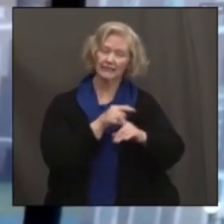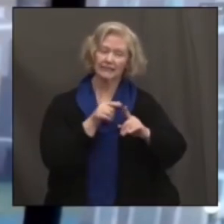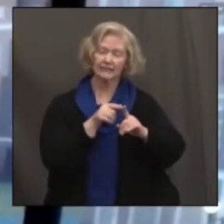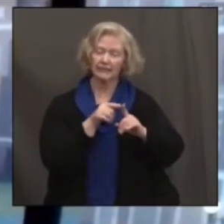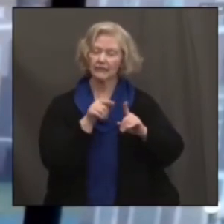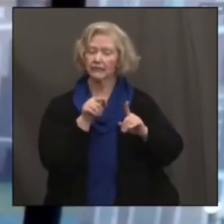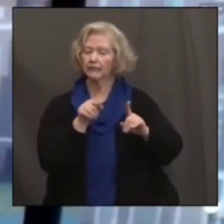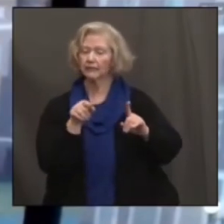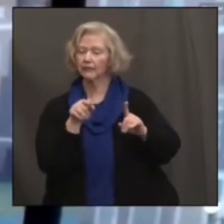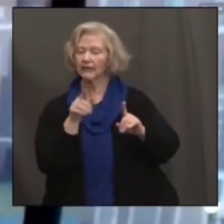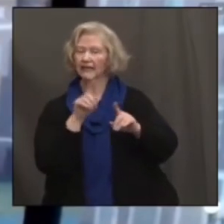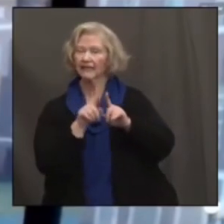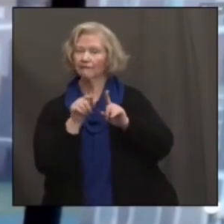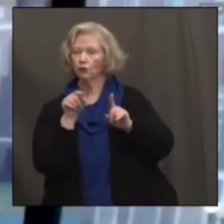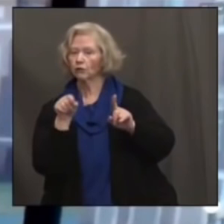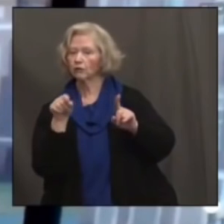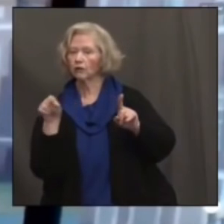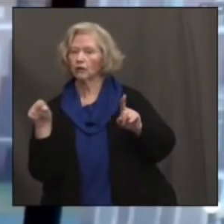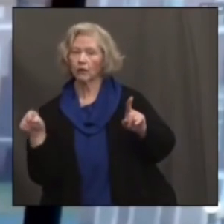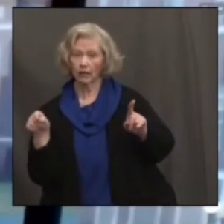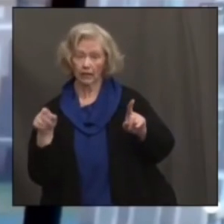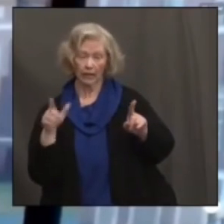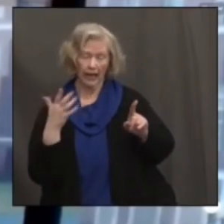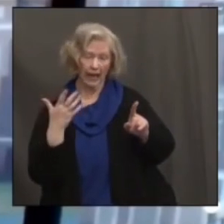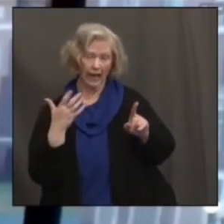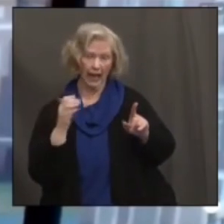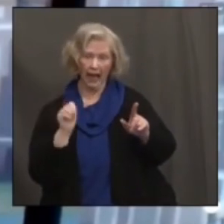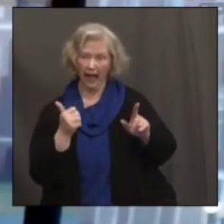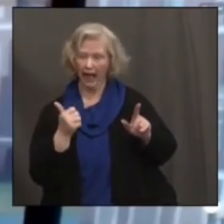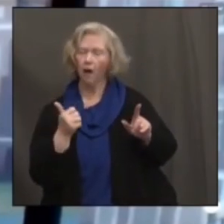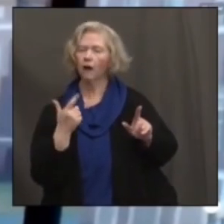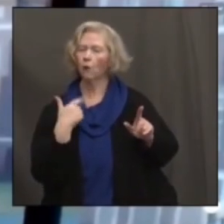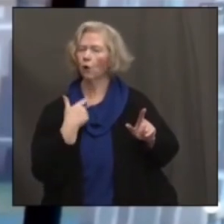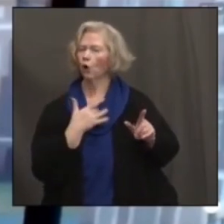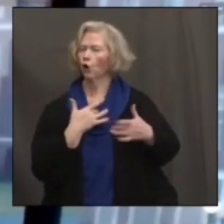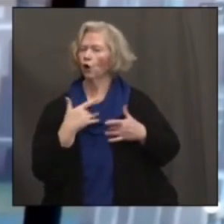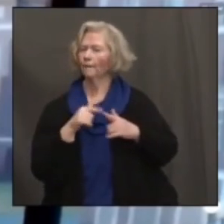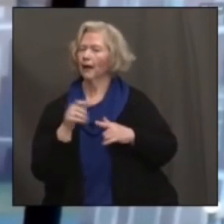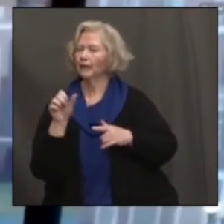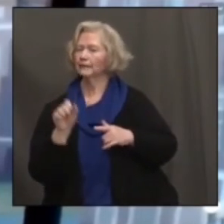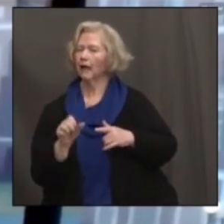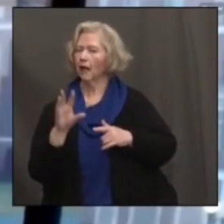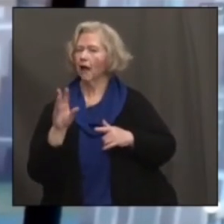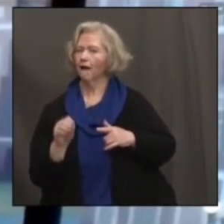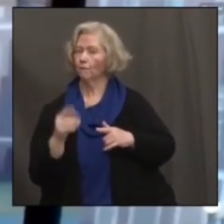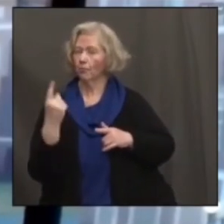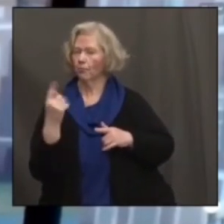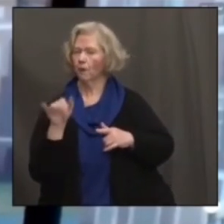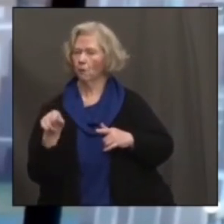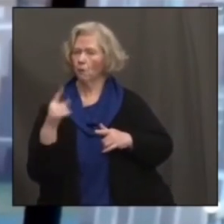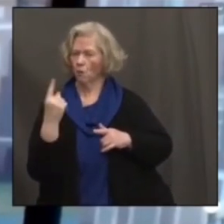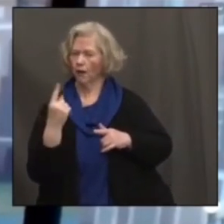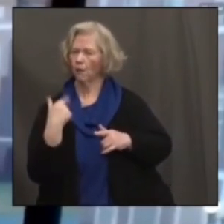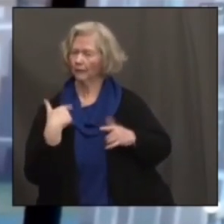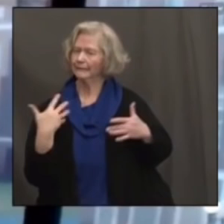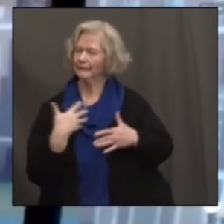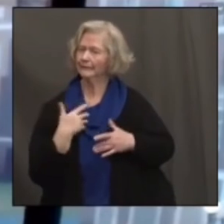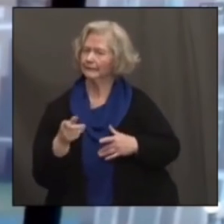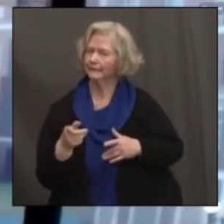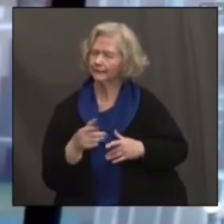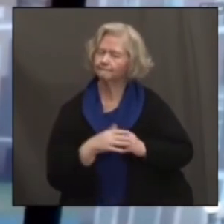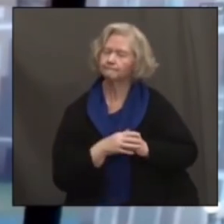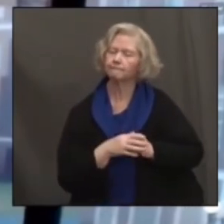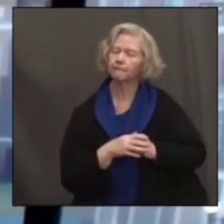certainly were concerned about that situation with the South African variant. And, you know, again,